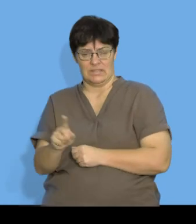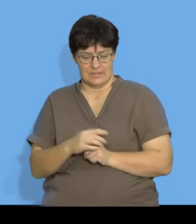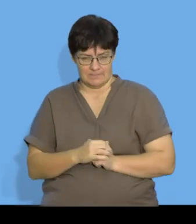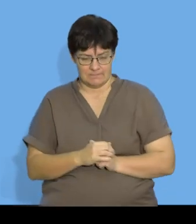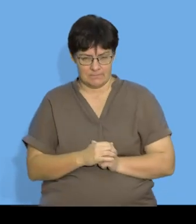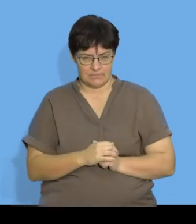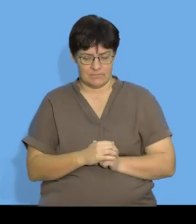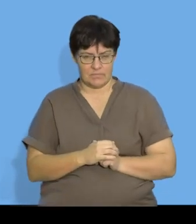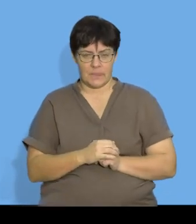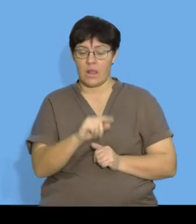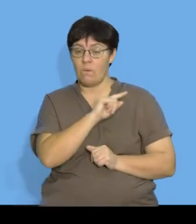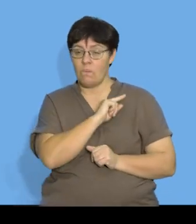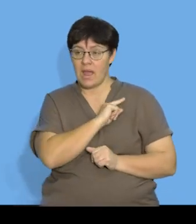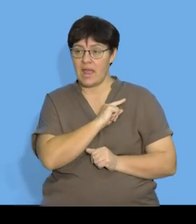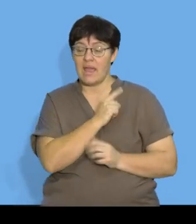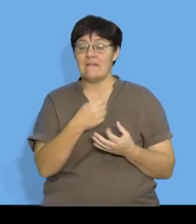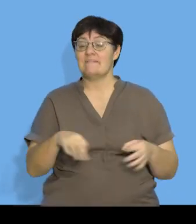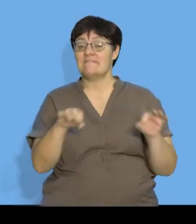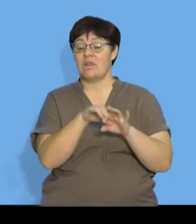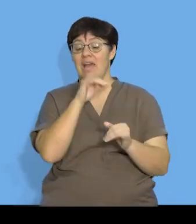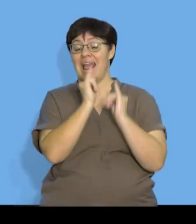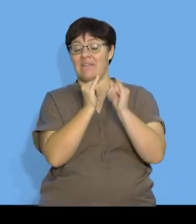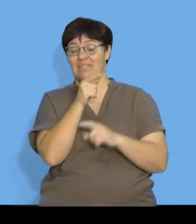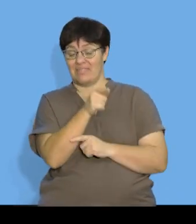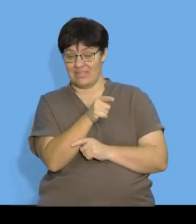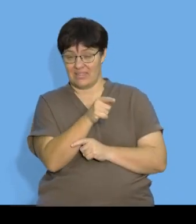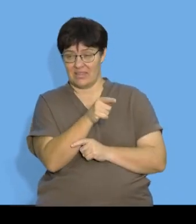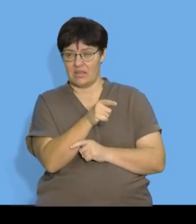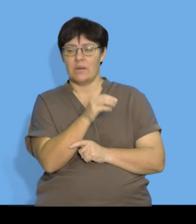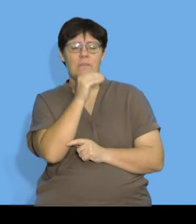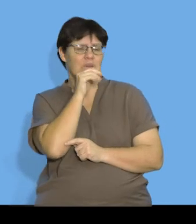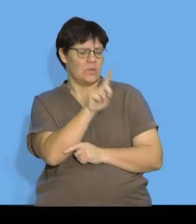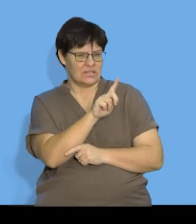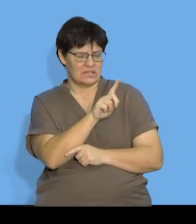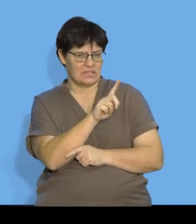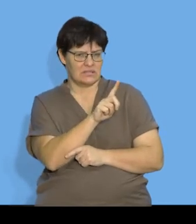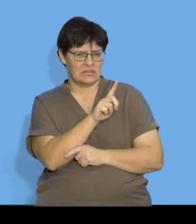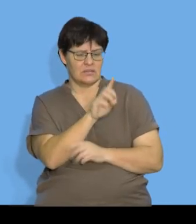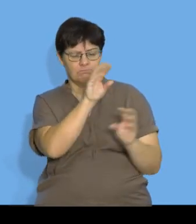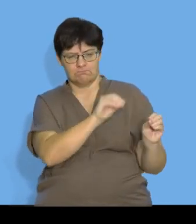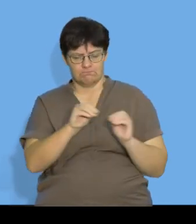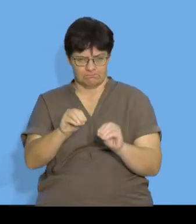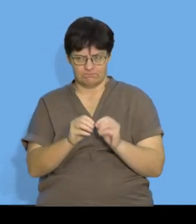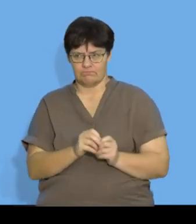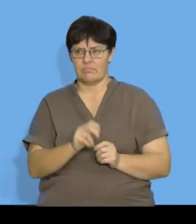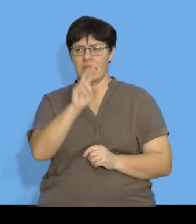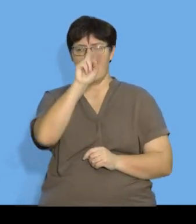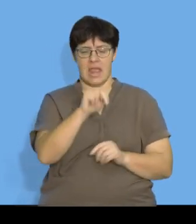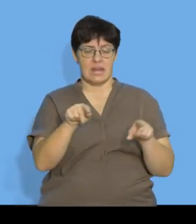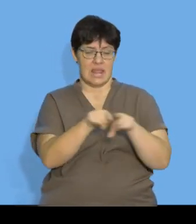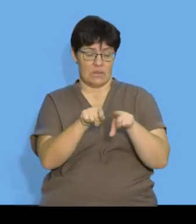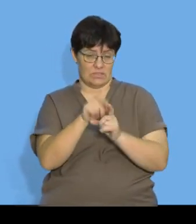I'm determining the value of the 11th term that means I'm going to substitute n n is equal to 11